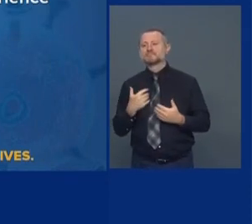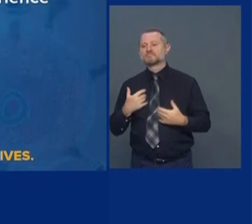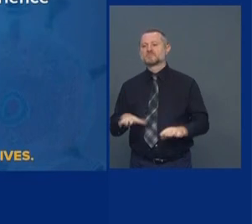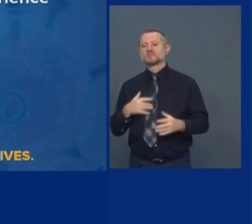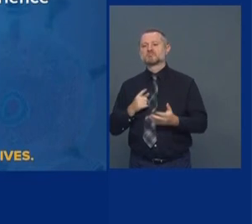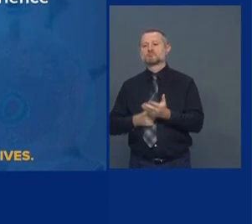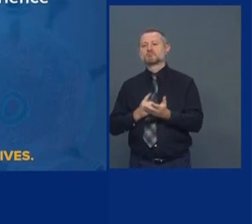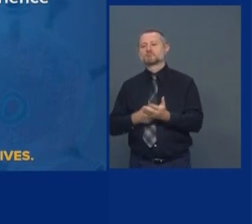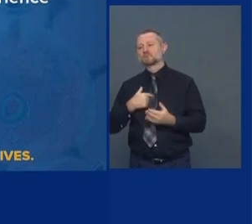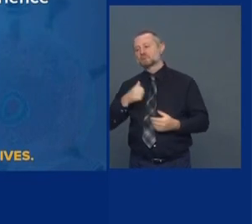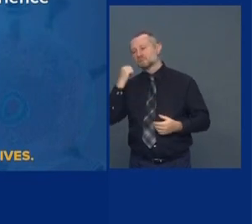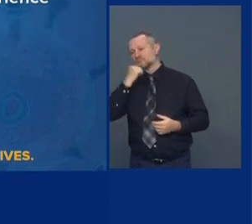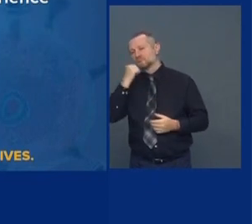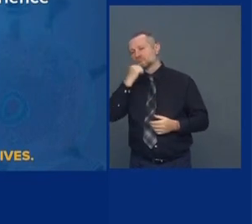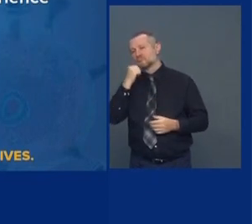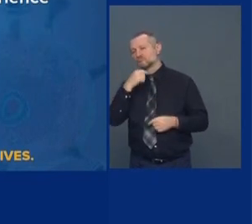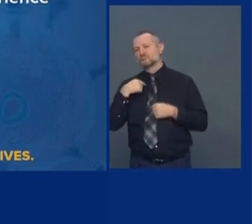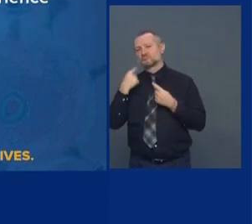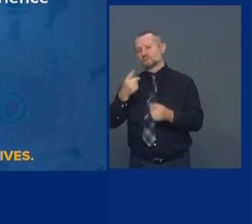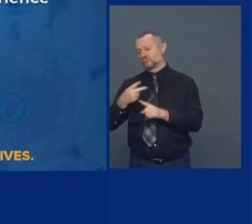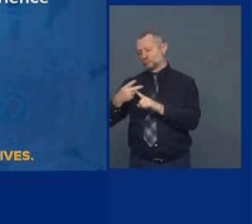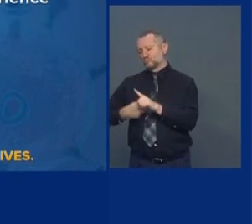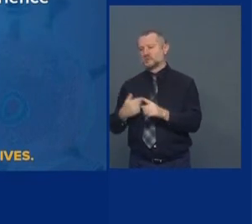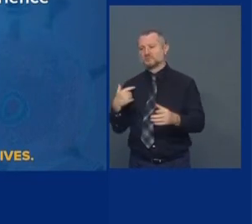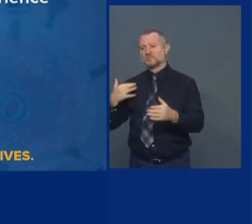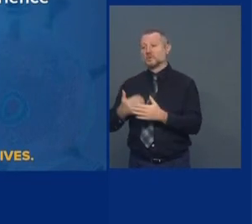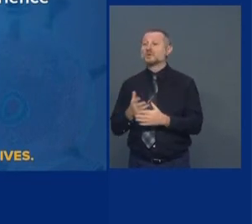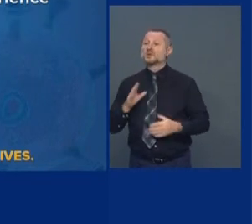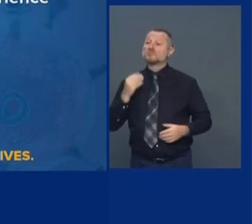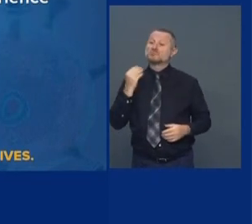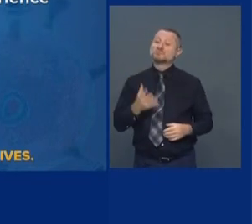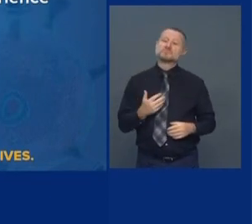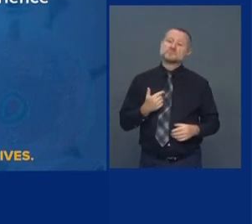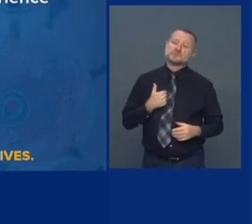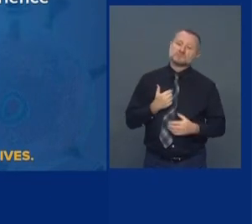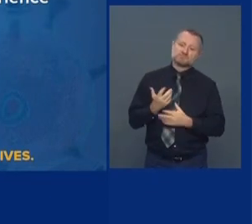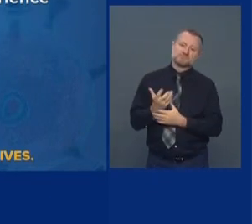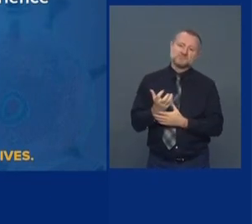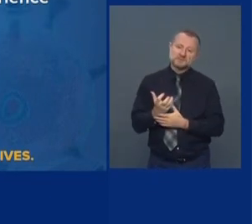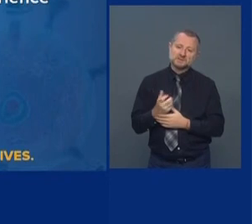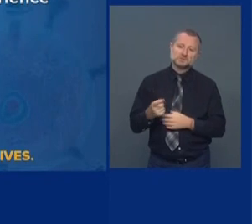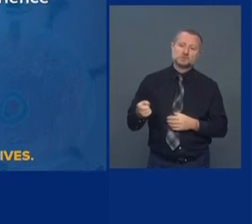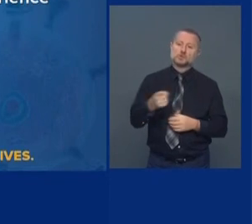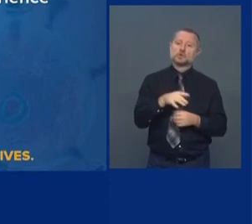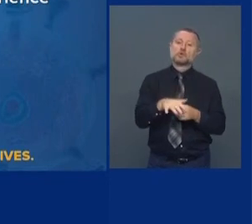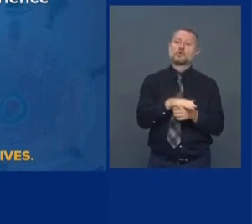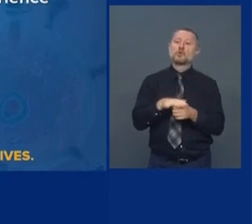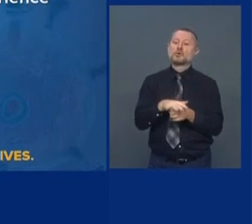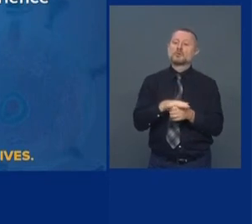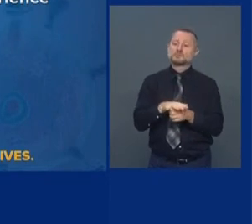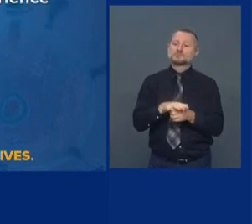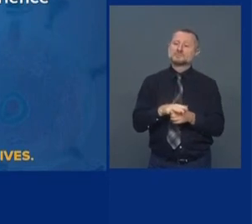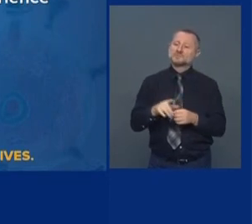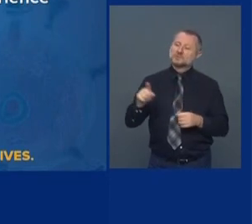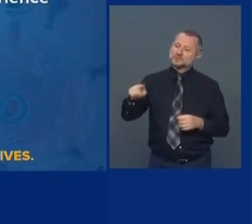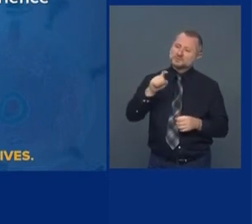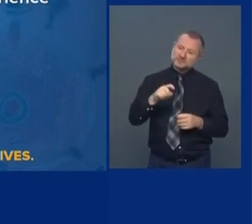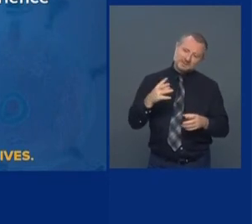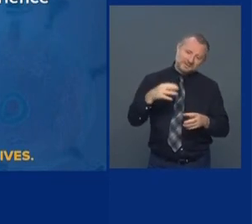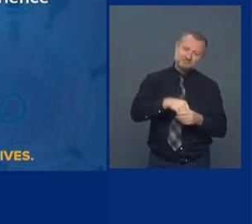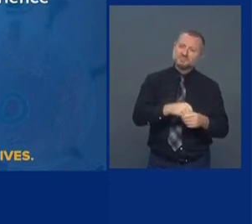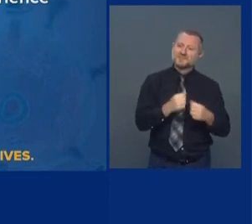day for two months. I beseeched the local governments to help. They didn't.